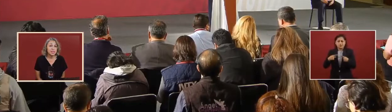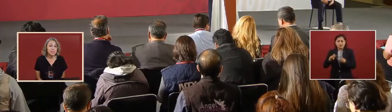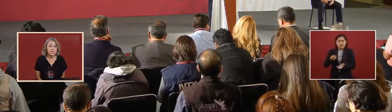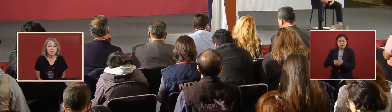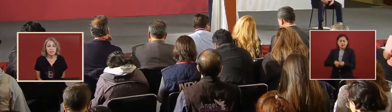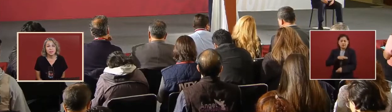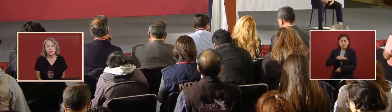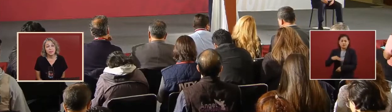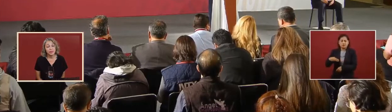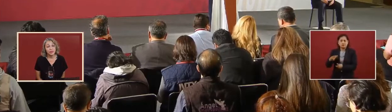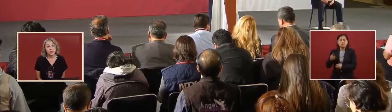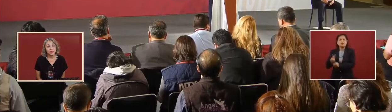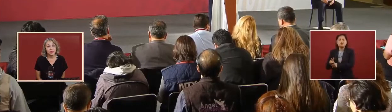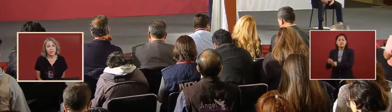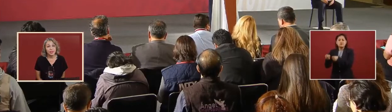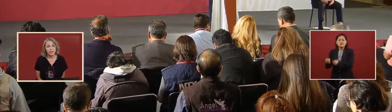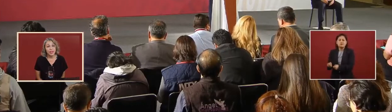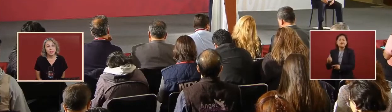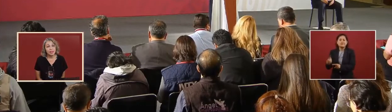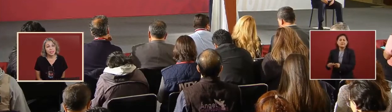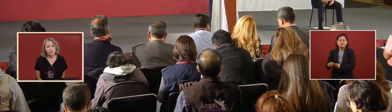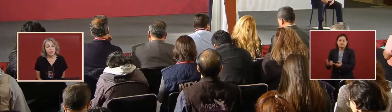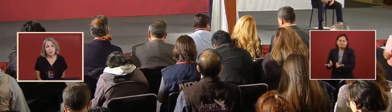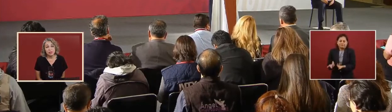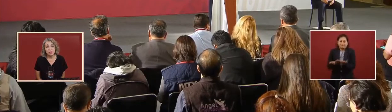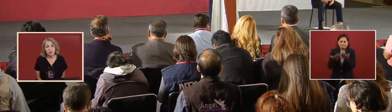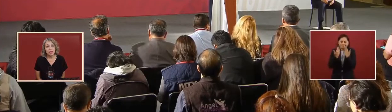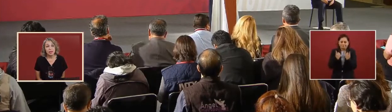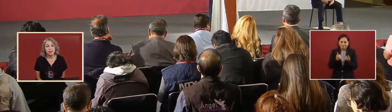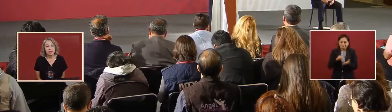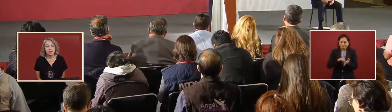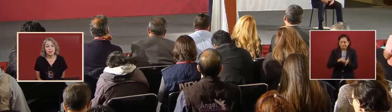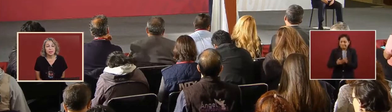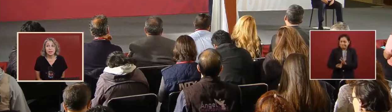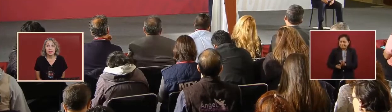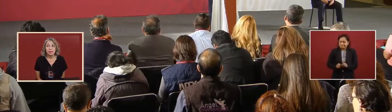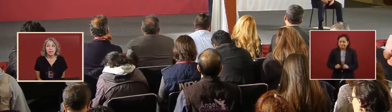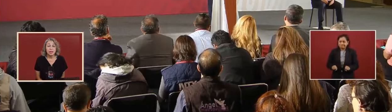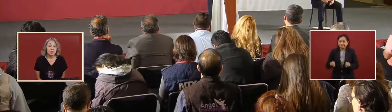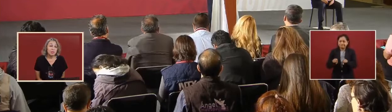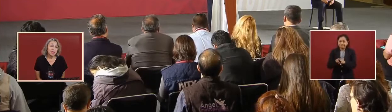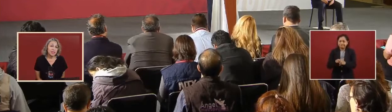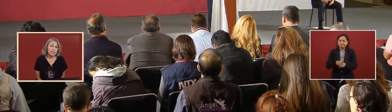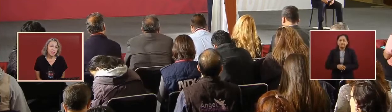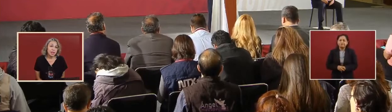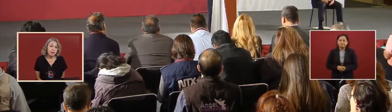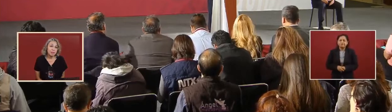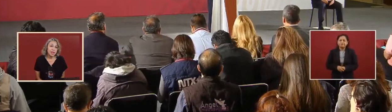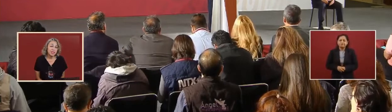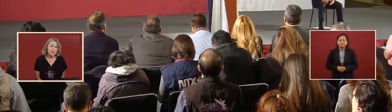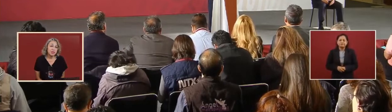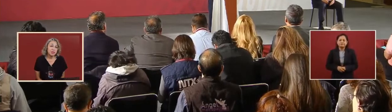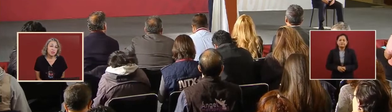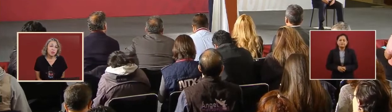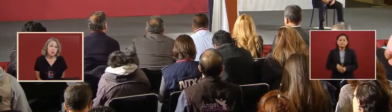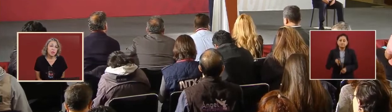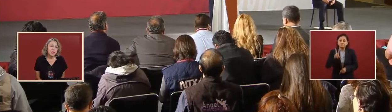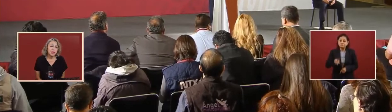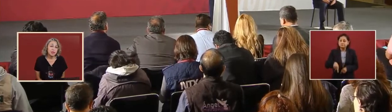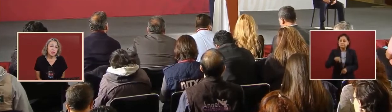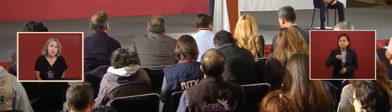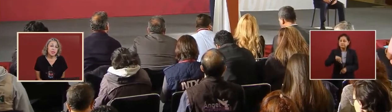And that's how it used to be. Because the campaigns in order to win used to get money.